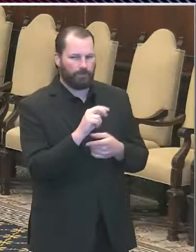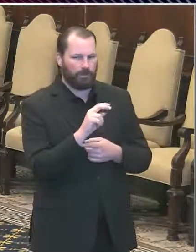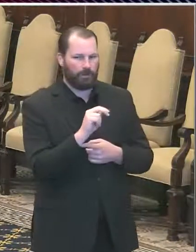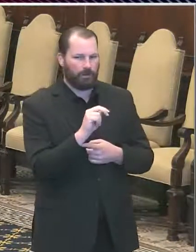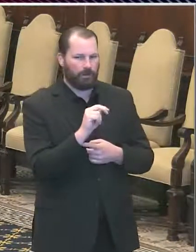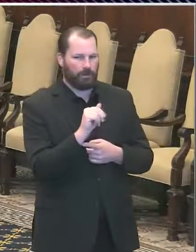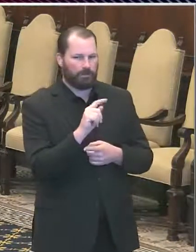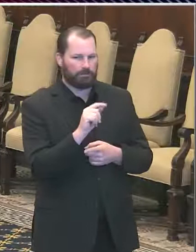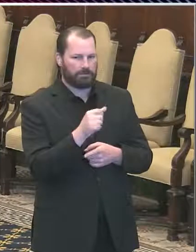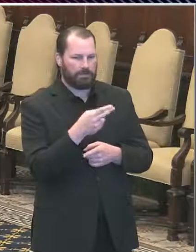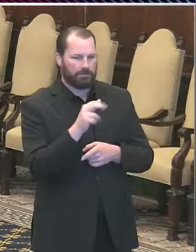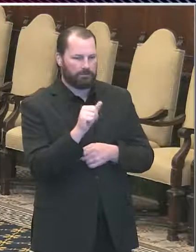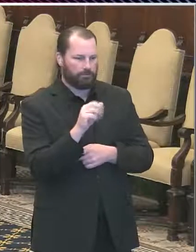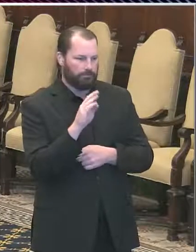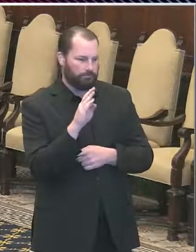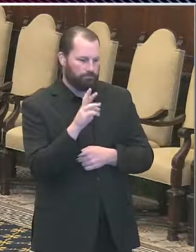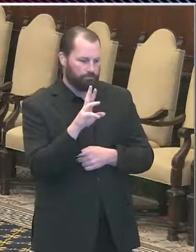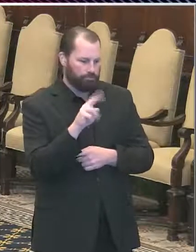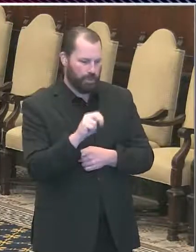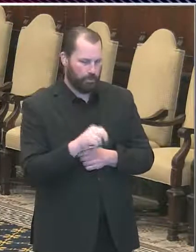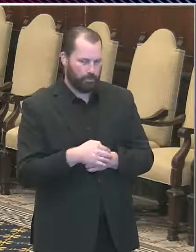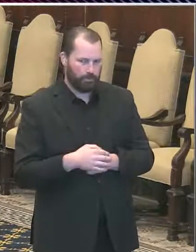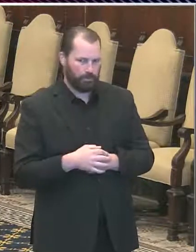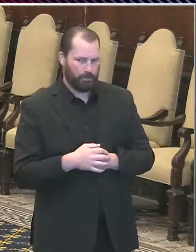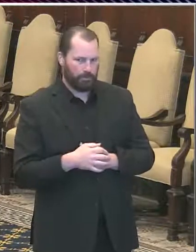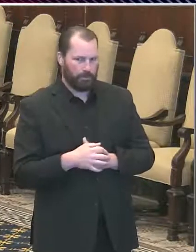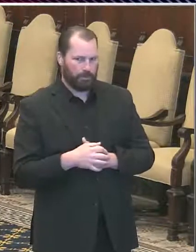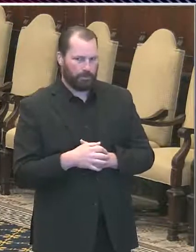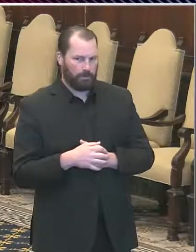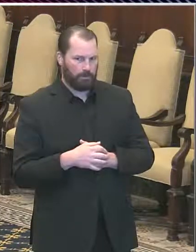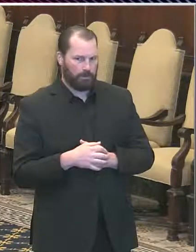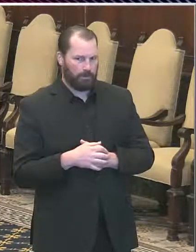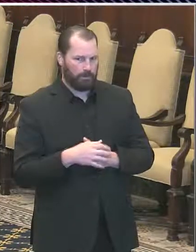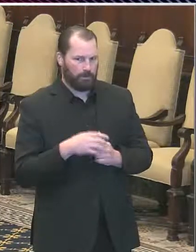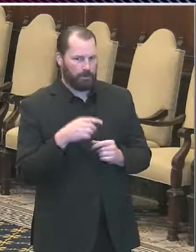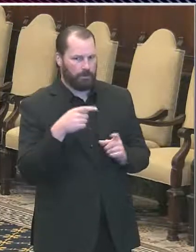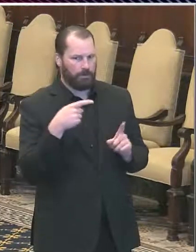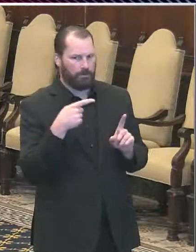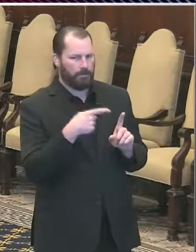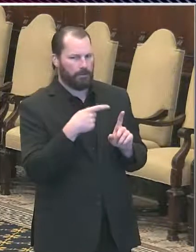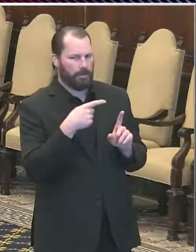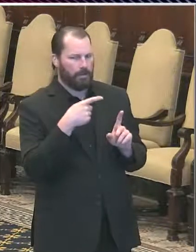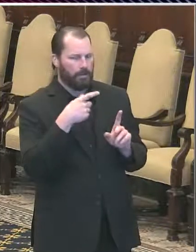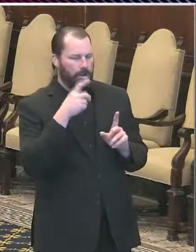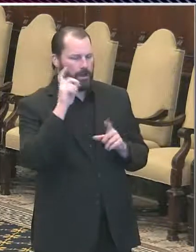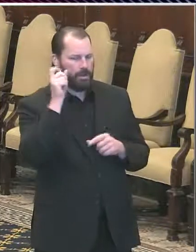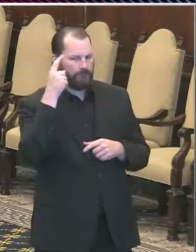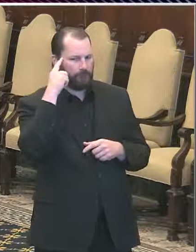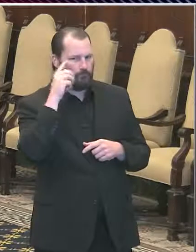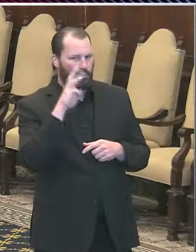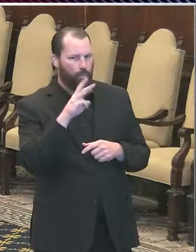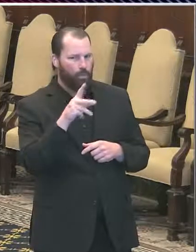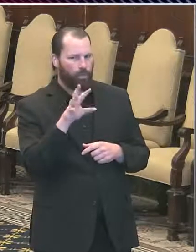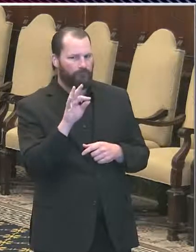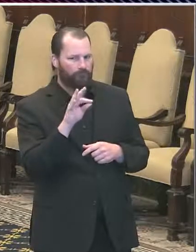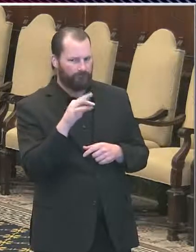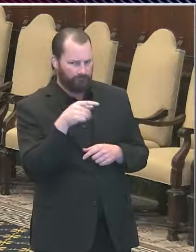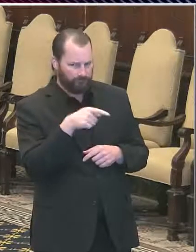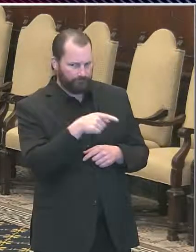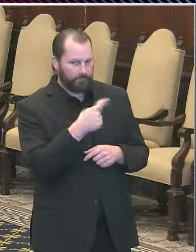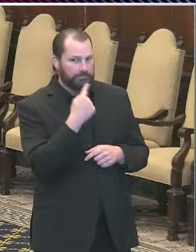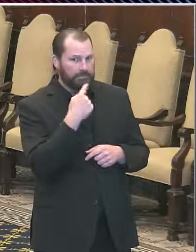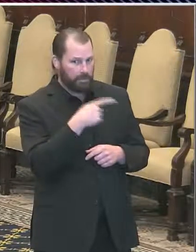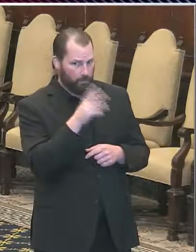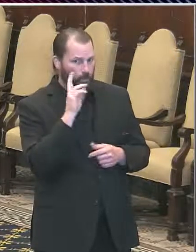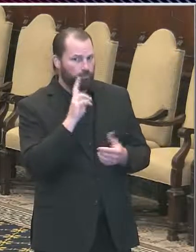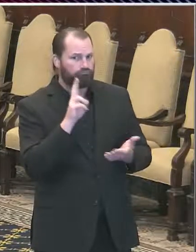Mayor Kenney just in reference to Governor Wolf just a short time ago during his press conference saying that he will sign a bill allowing cocktails